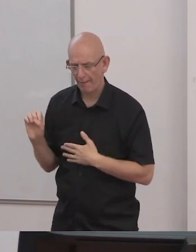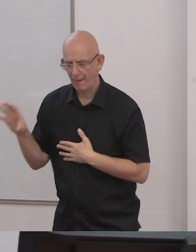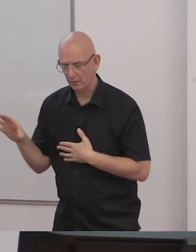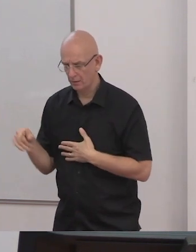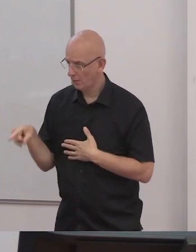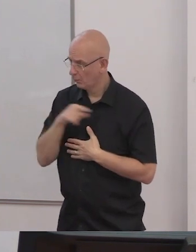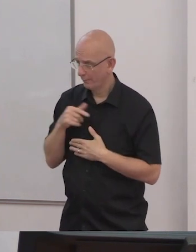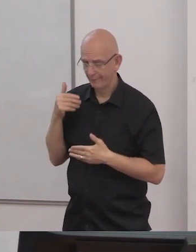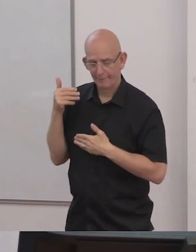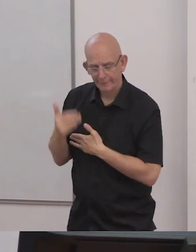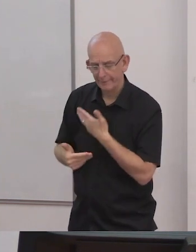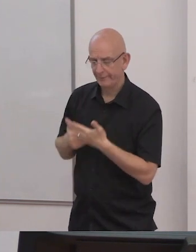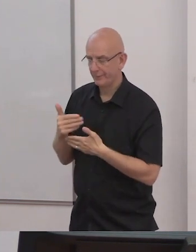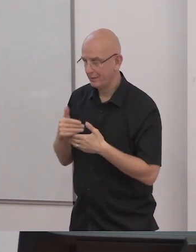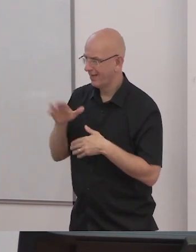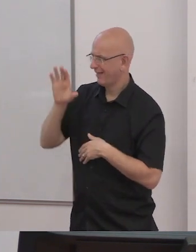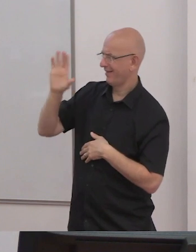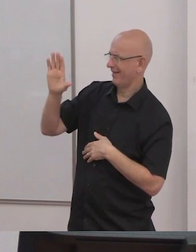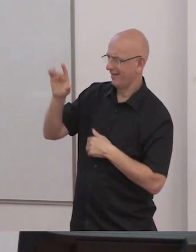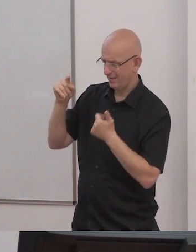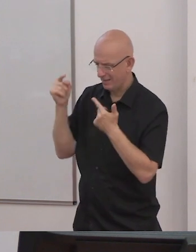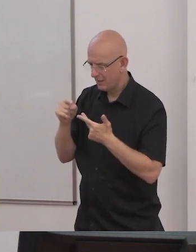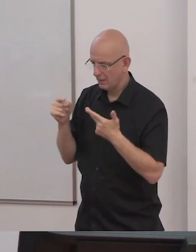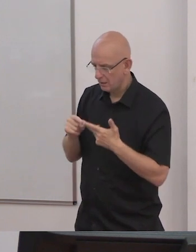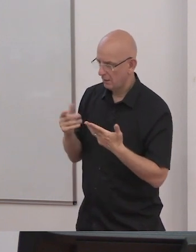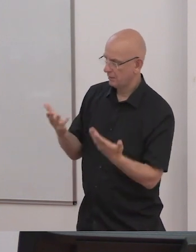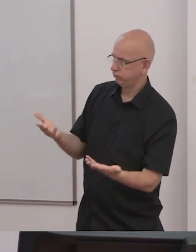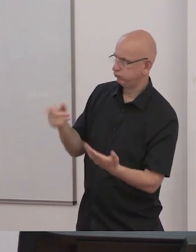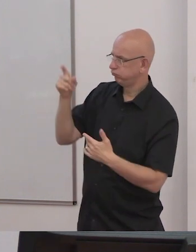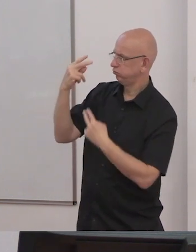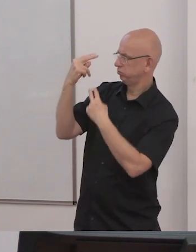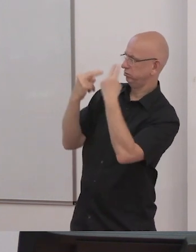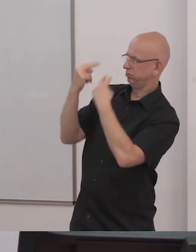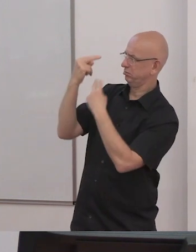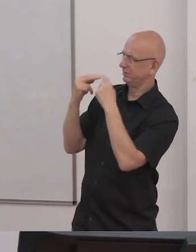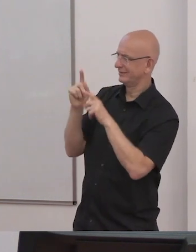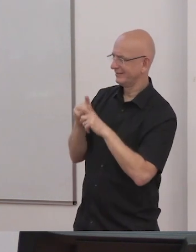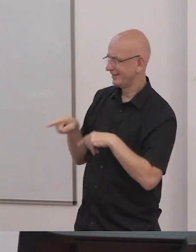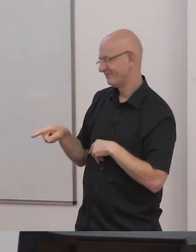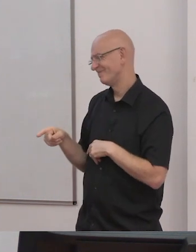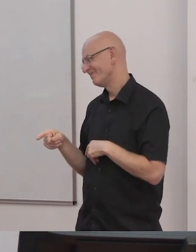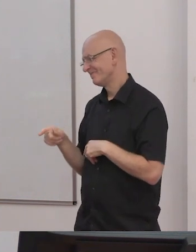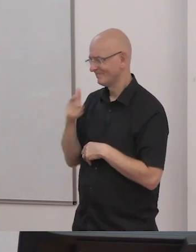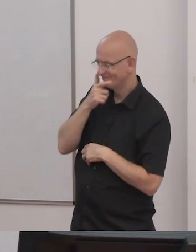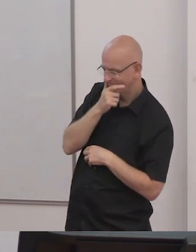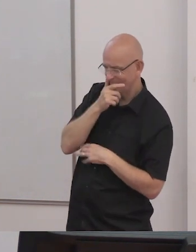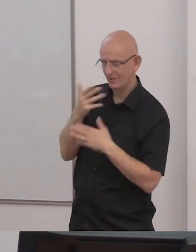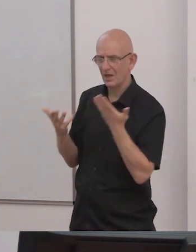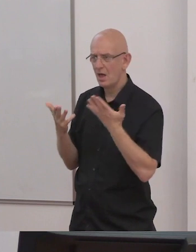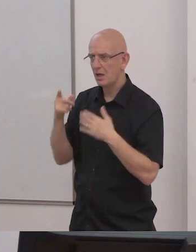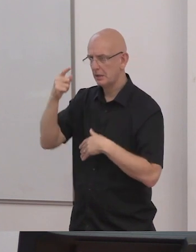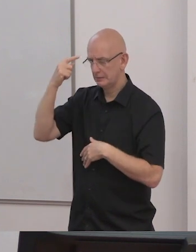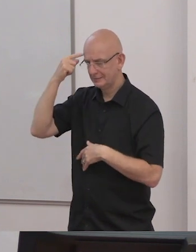value judgments but also the vested interests that are firmly established within